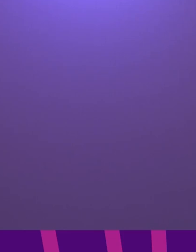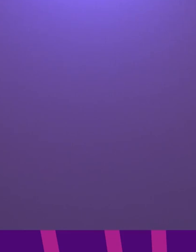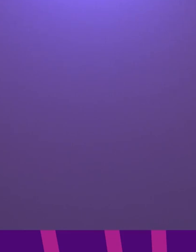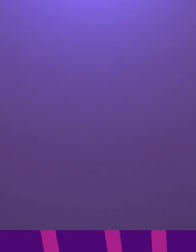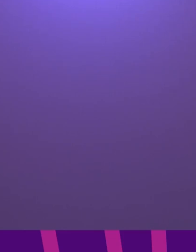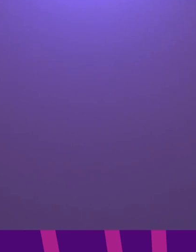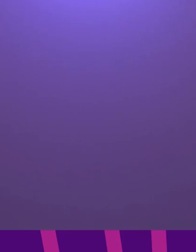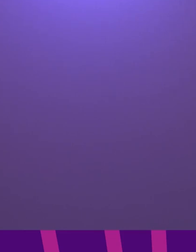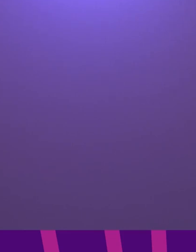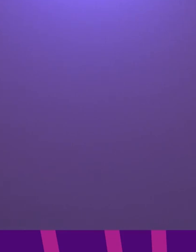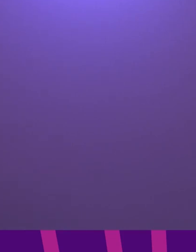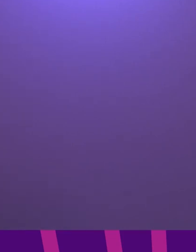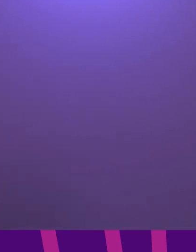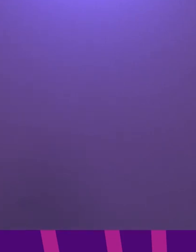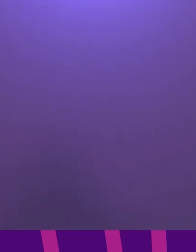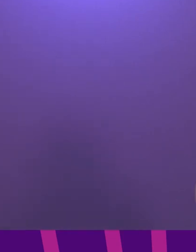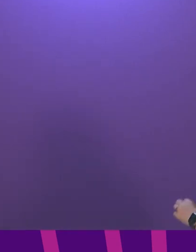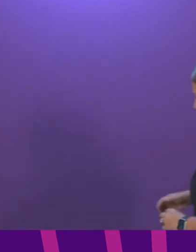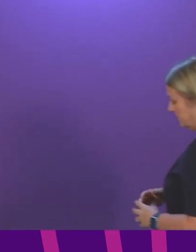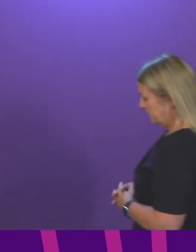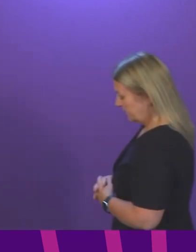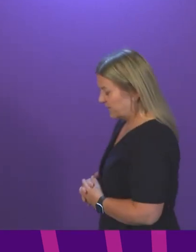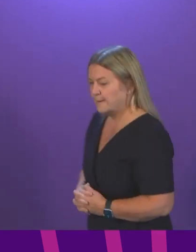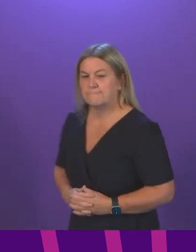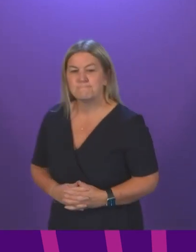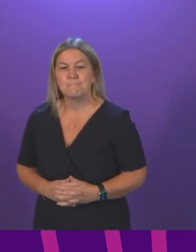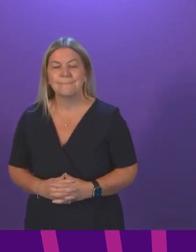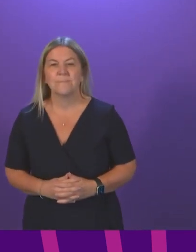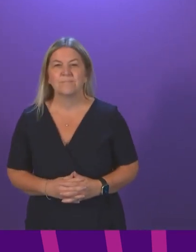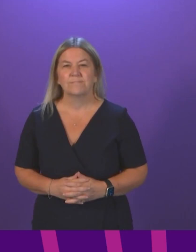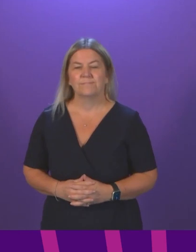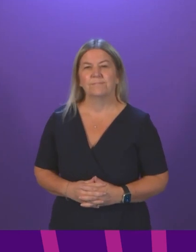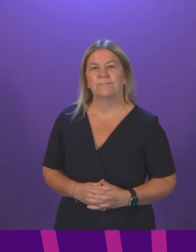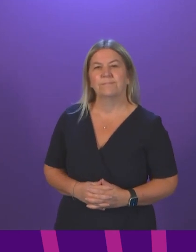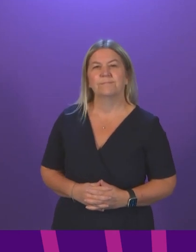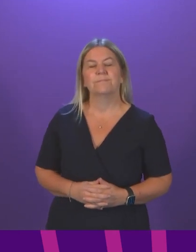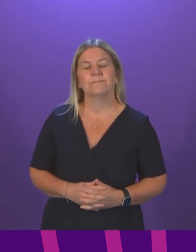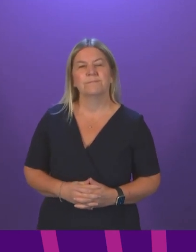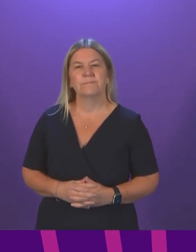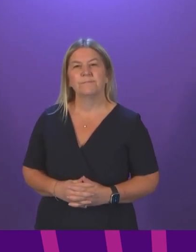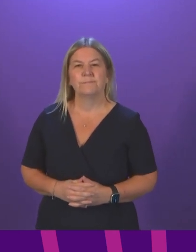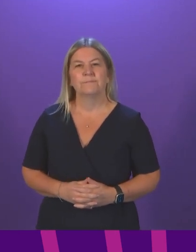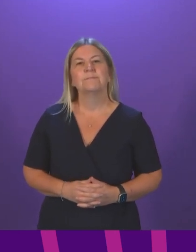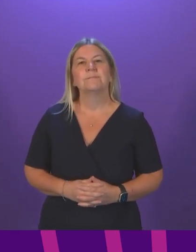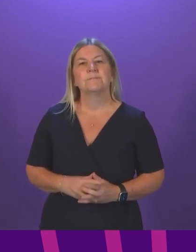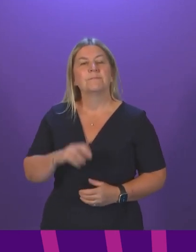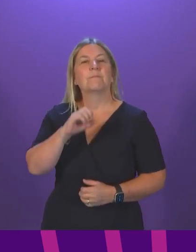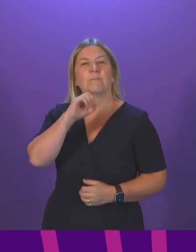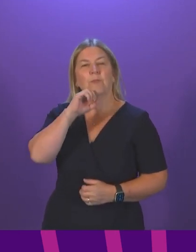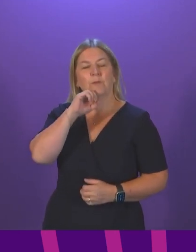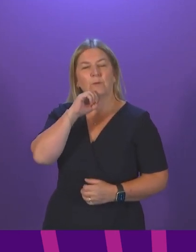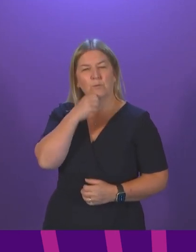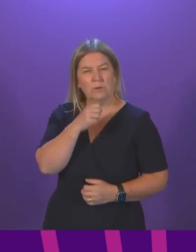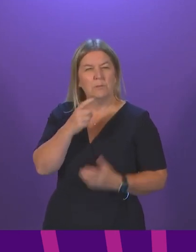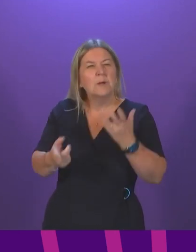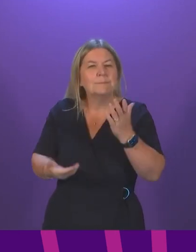Minister's questions. I intend taking both constituency and general supplementaries after question two,